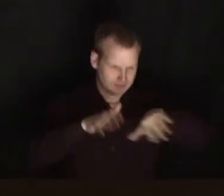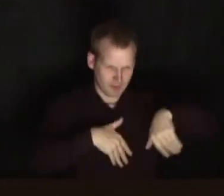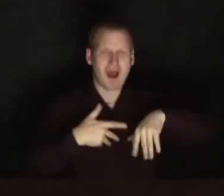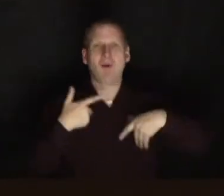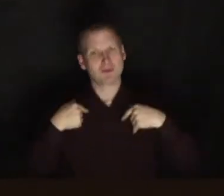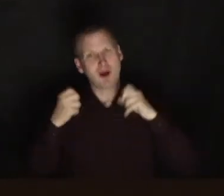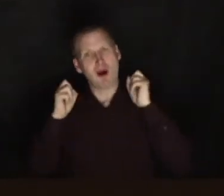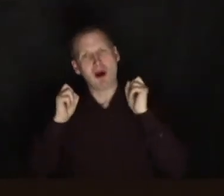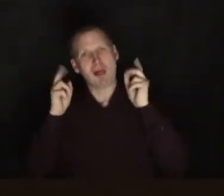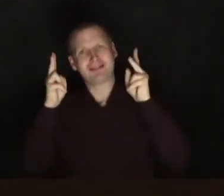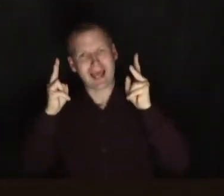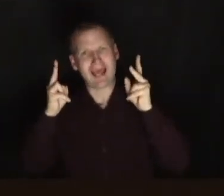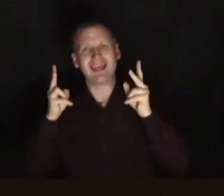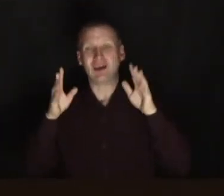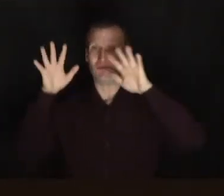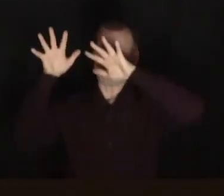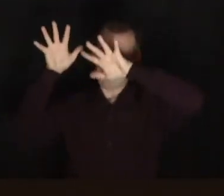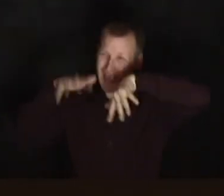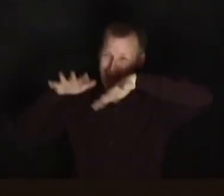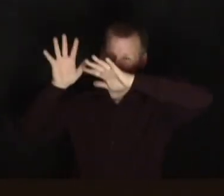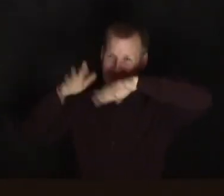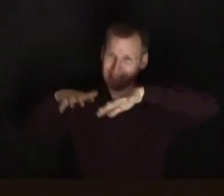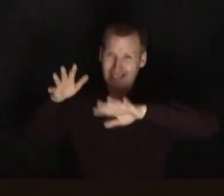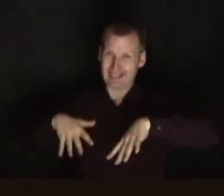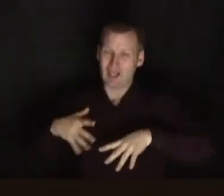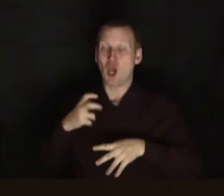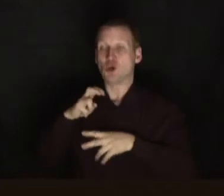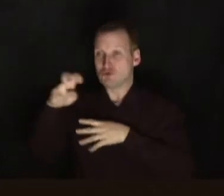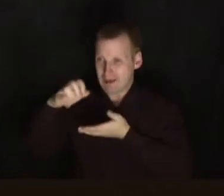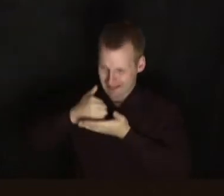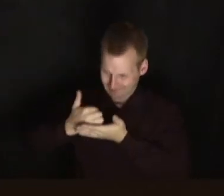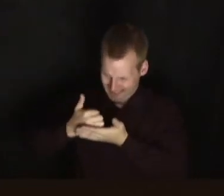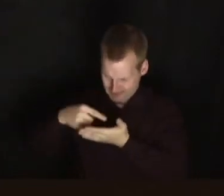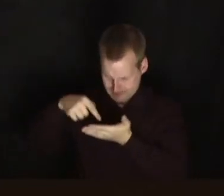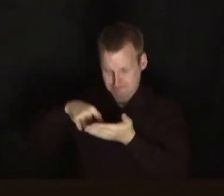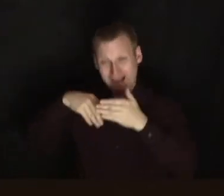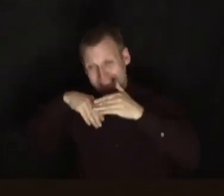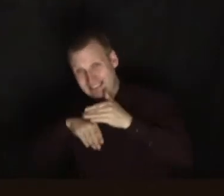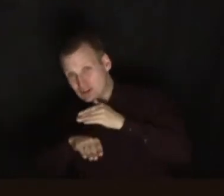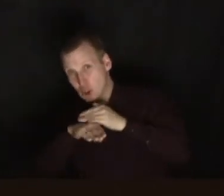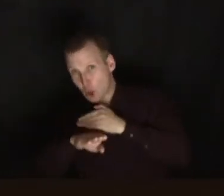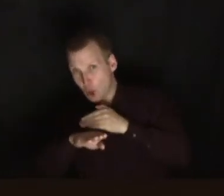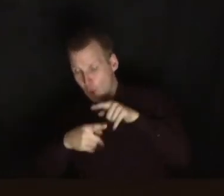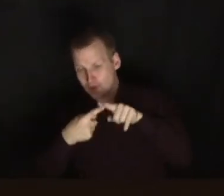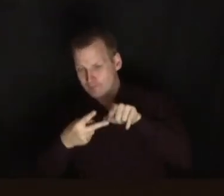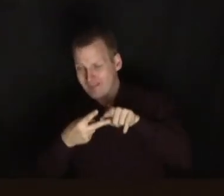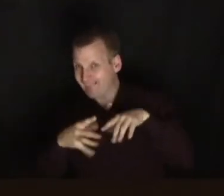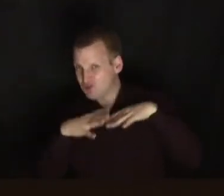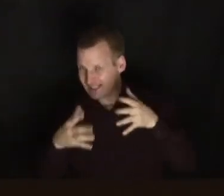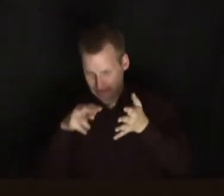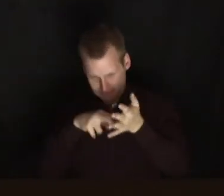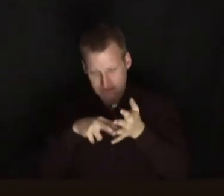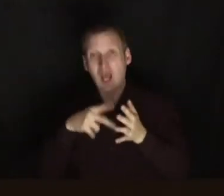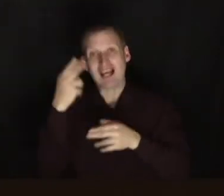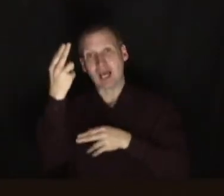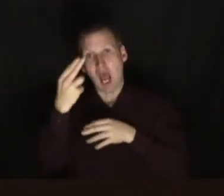and it was raining. We've all been there. You go on TripAdvisor, what is indoors and free? And it was this art gallery and it was